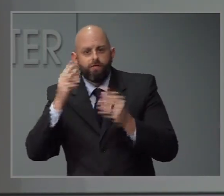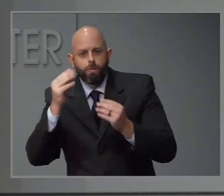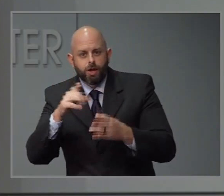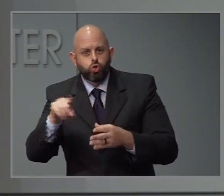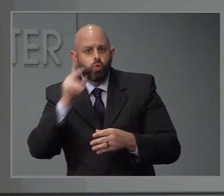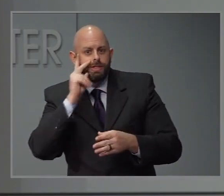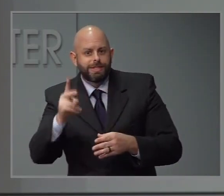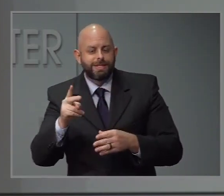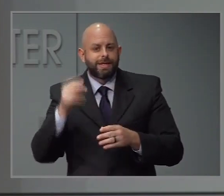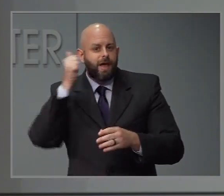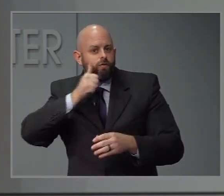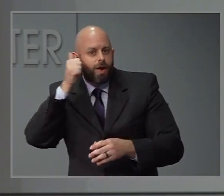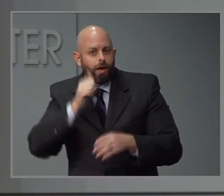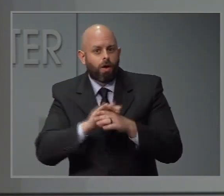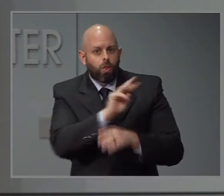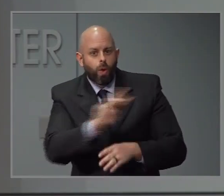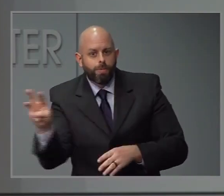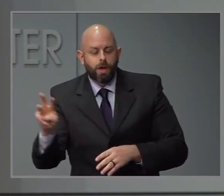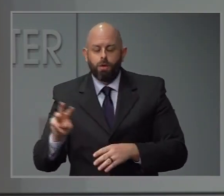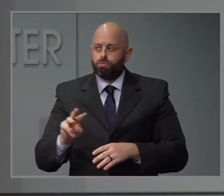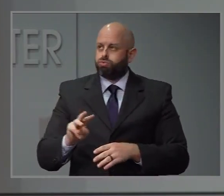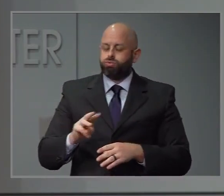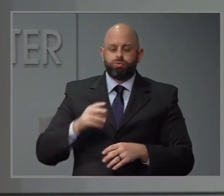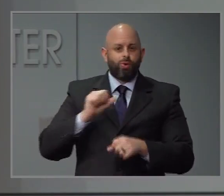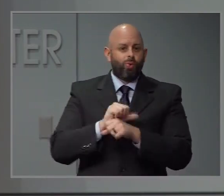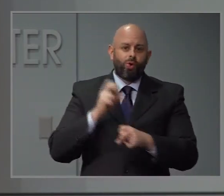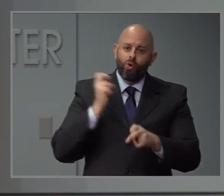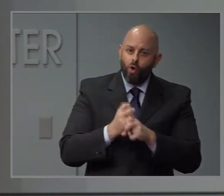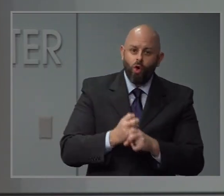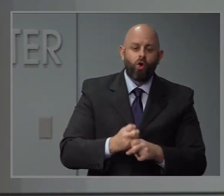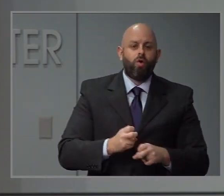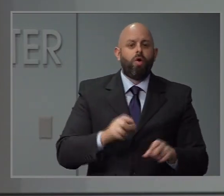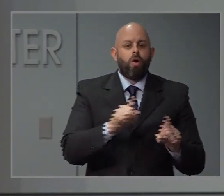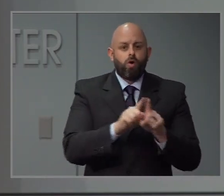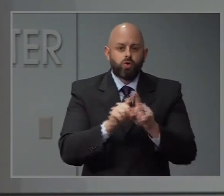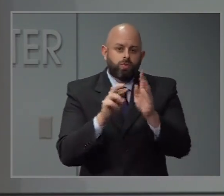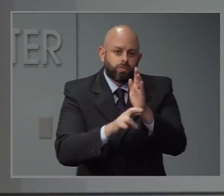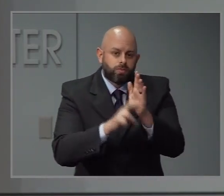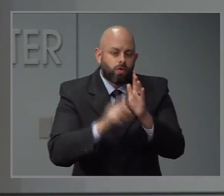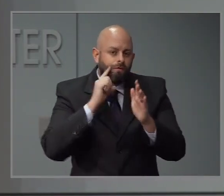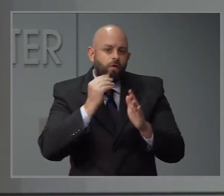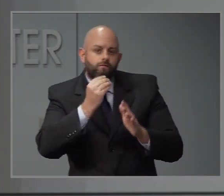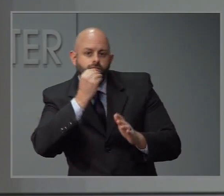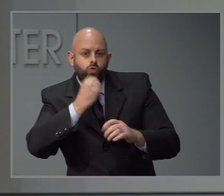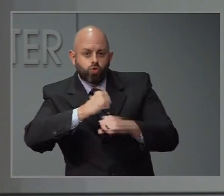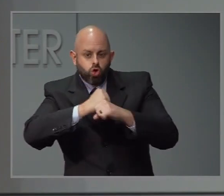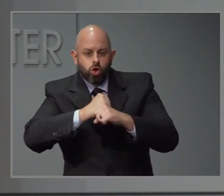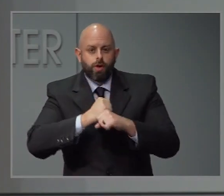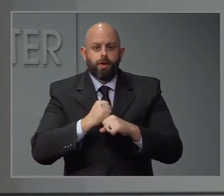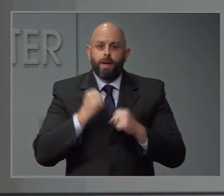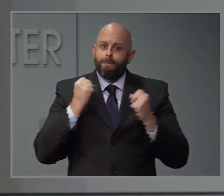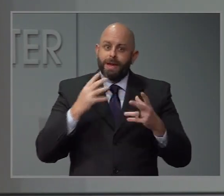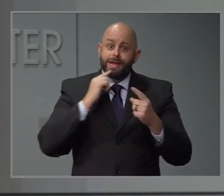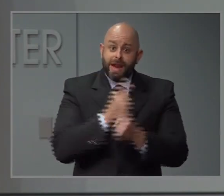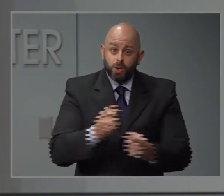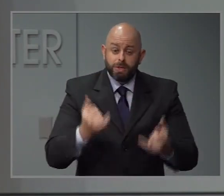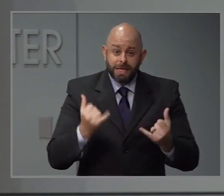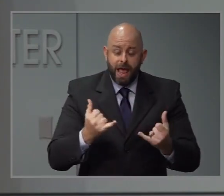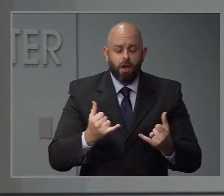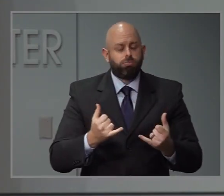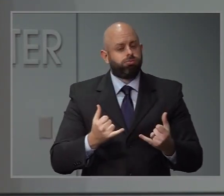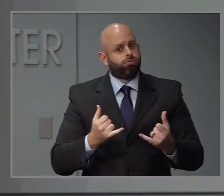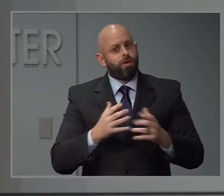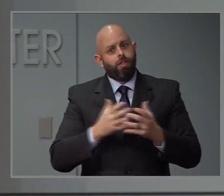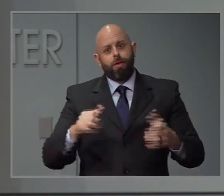see every day. That is not an easy task to do all the work on our food security announcements that we made today. That was a ton of work. And I think a